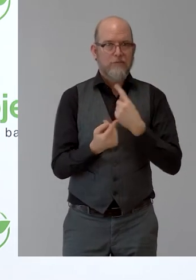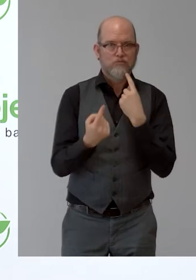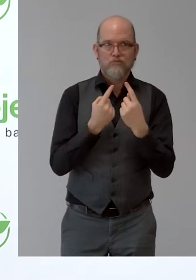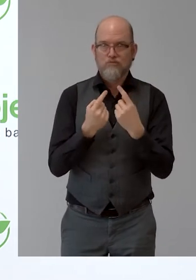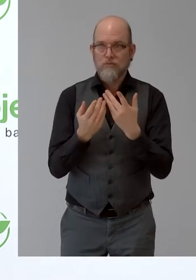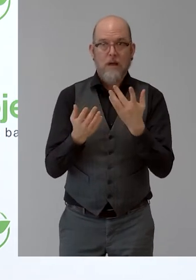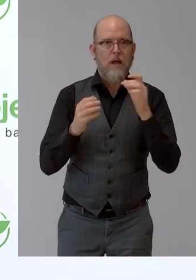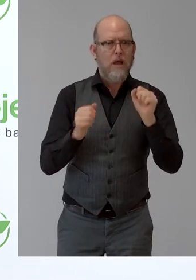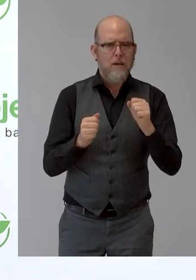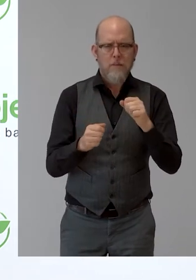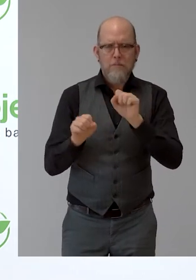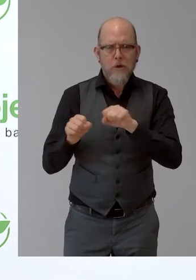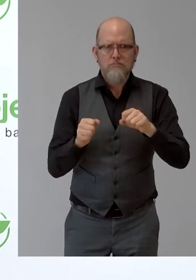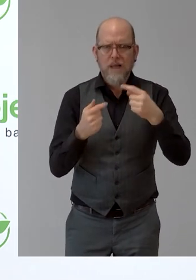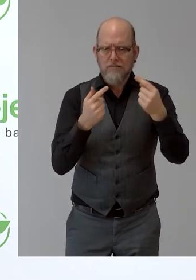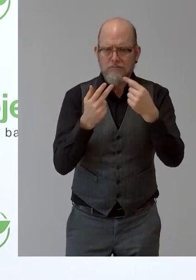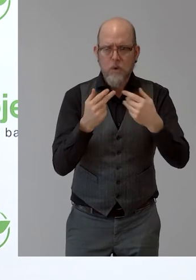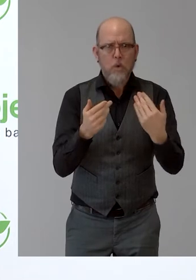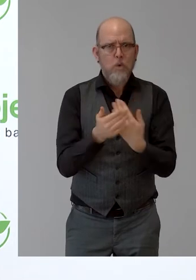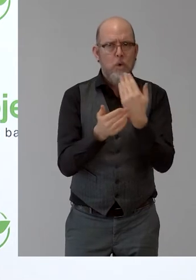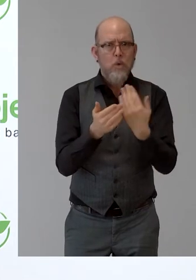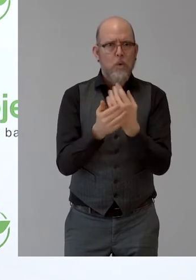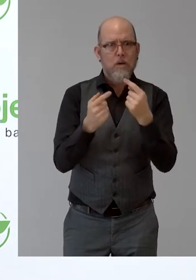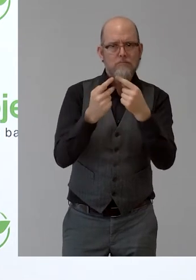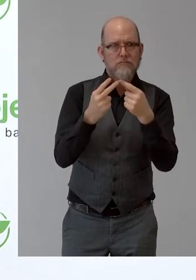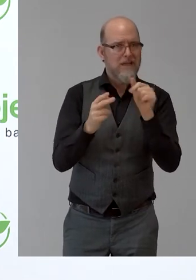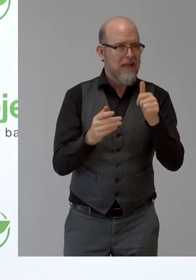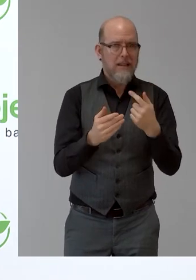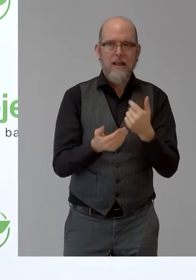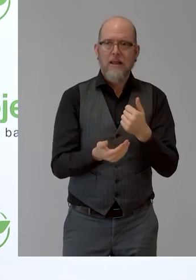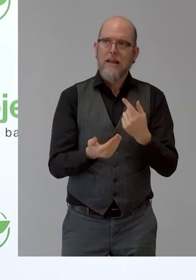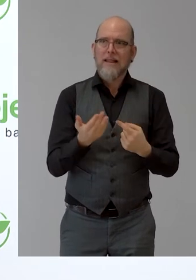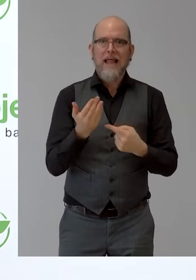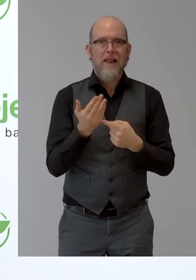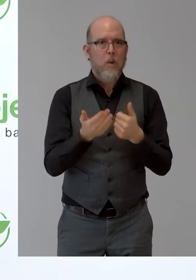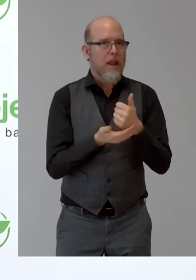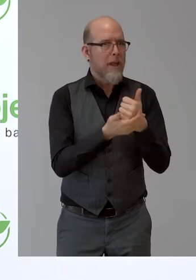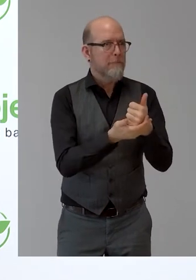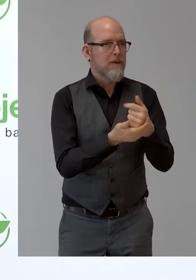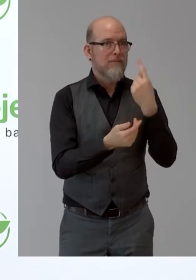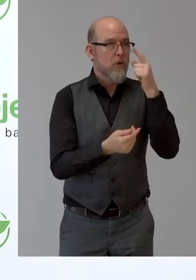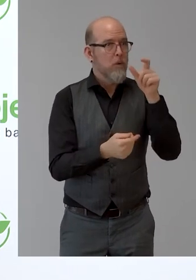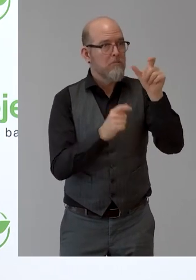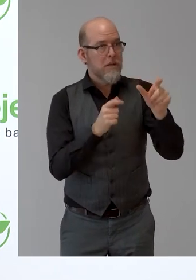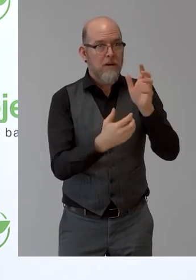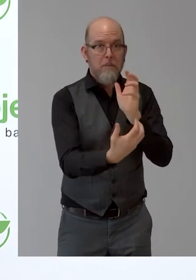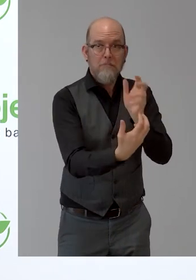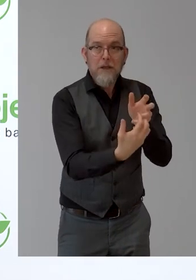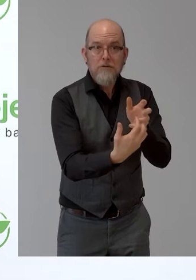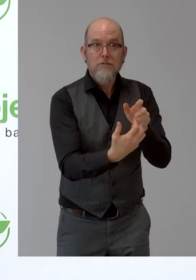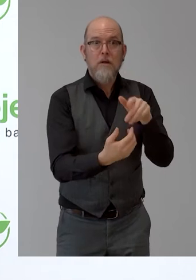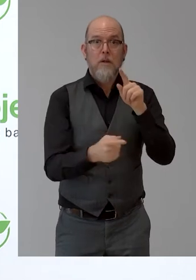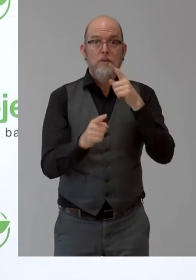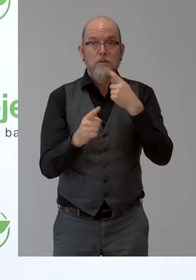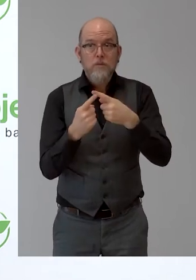possibilities for producing assistive tools, not only personalized, but also very cost-effectively and independent of